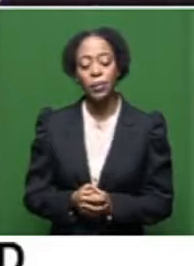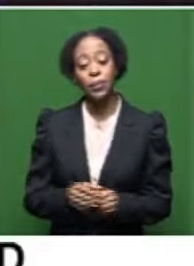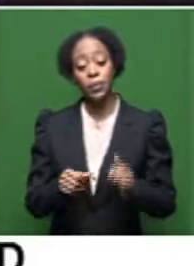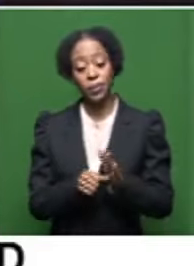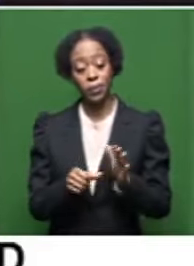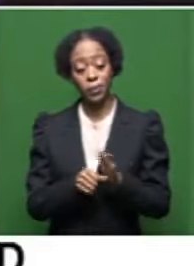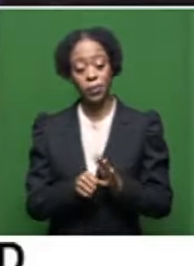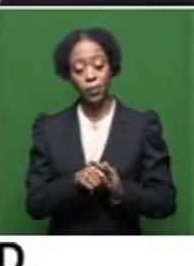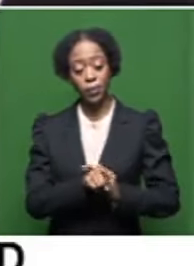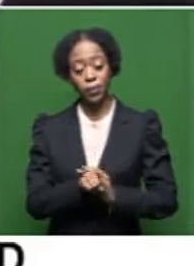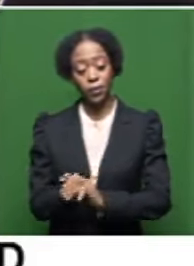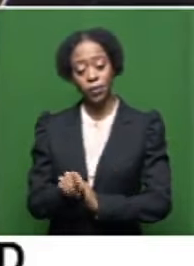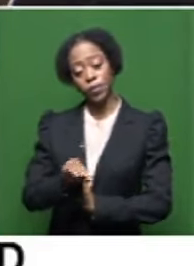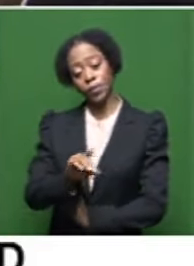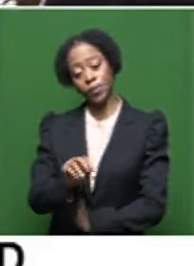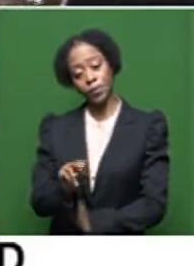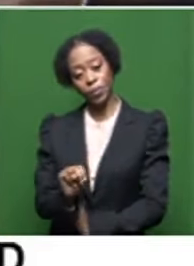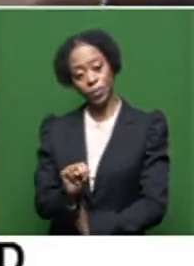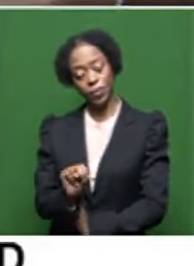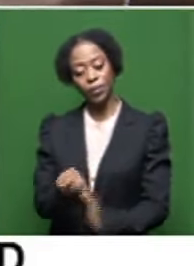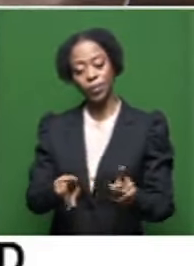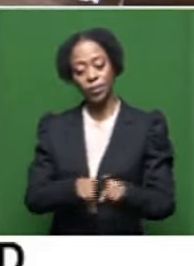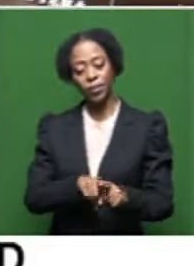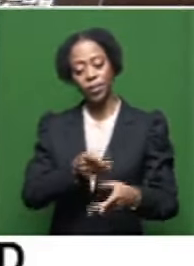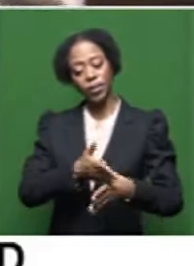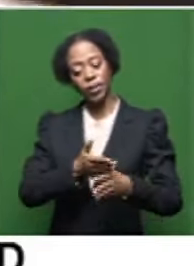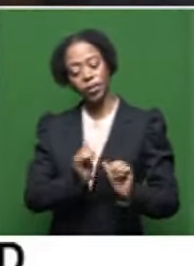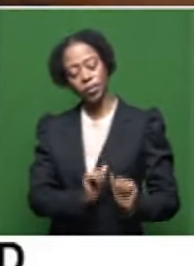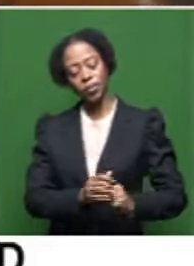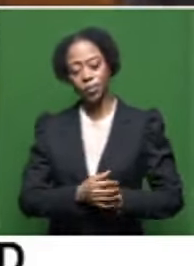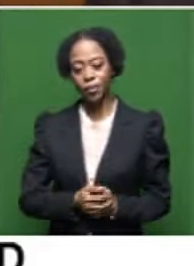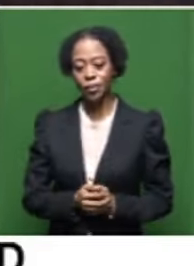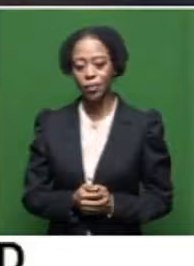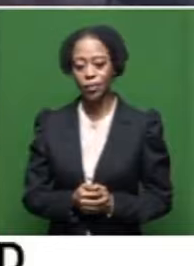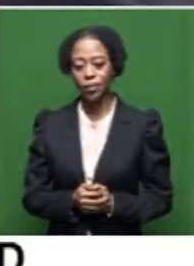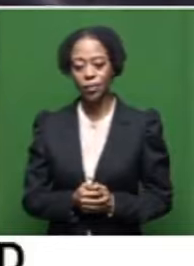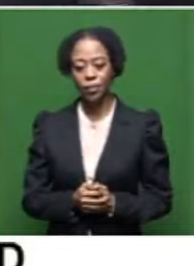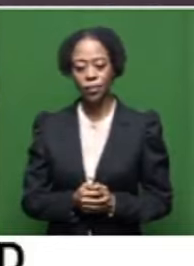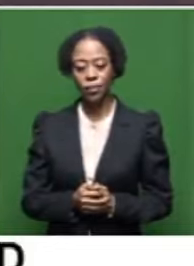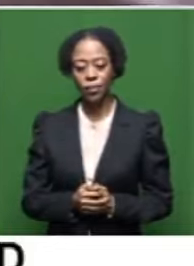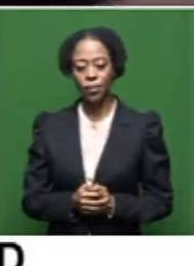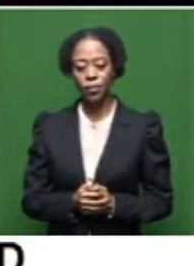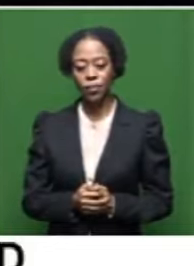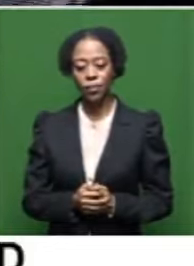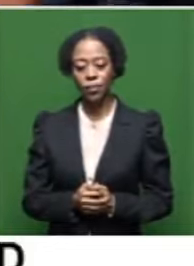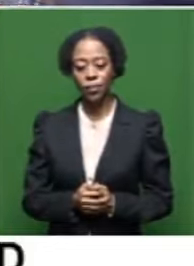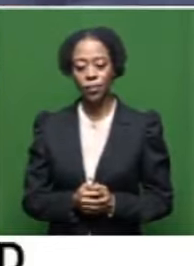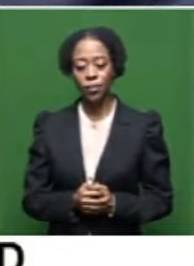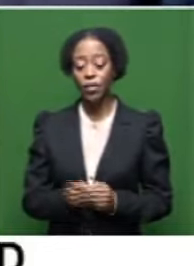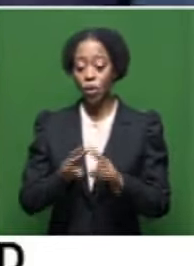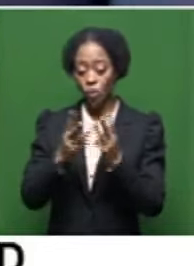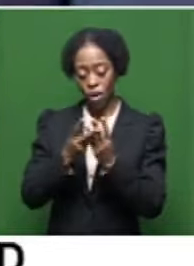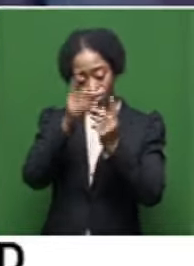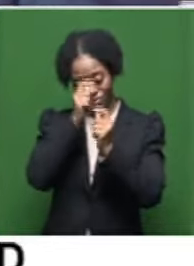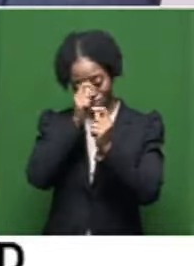critical acclaim of Don Matera and some of his works. Well, Don Matera, I mean, he is recognized all over the